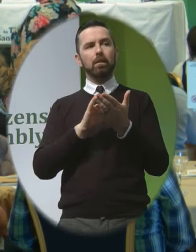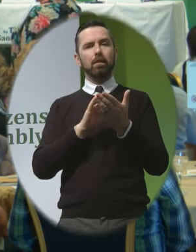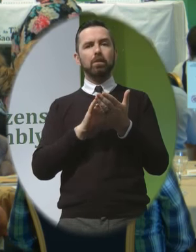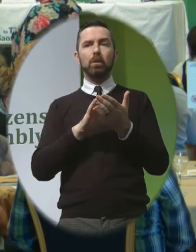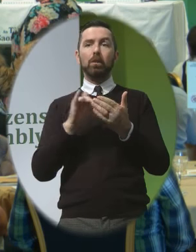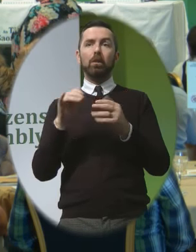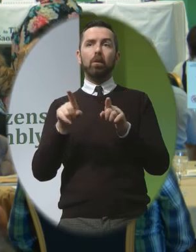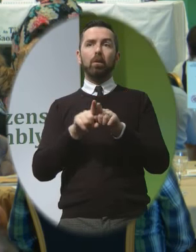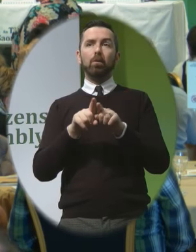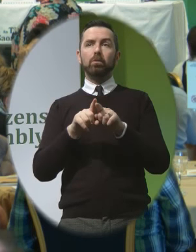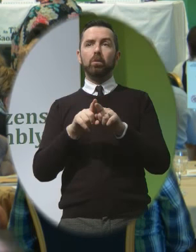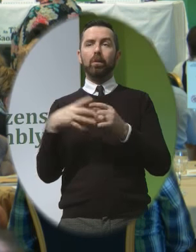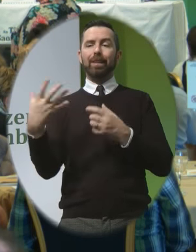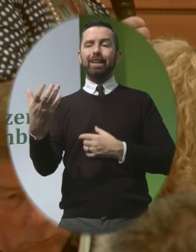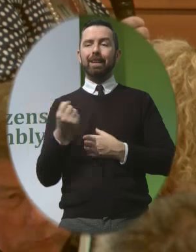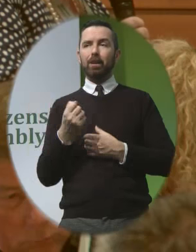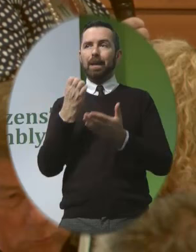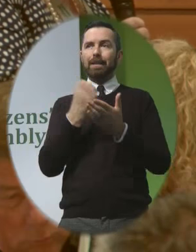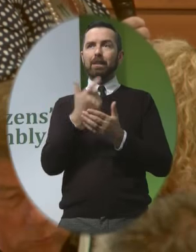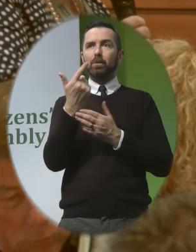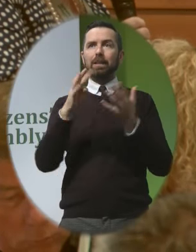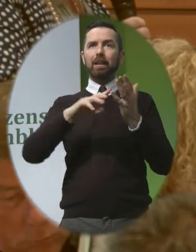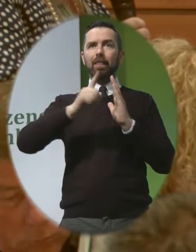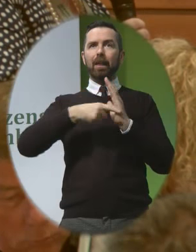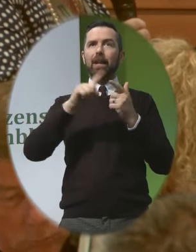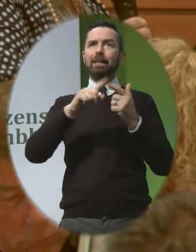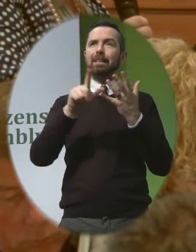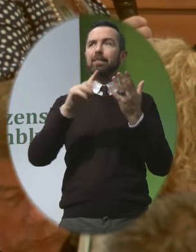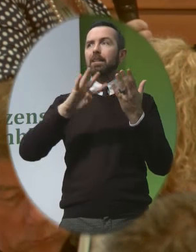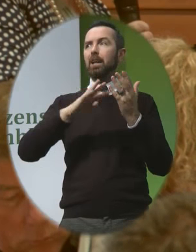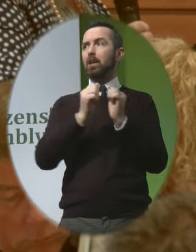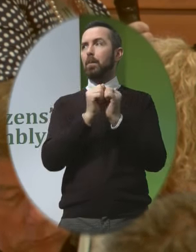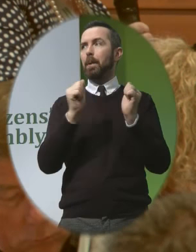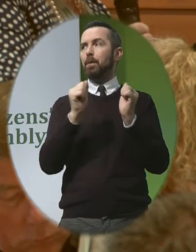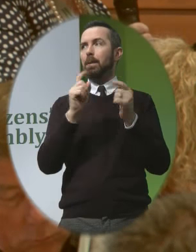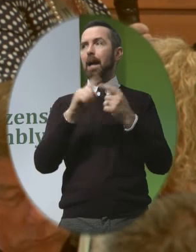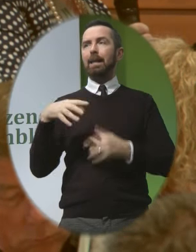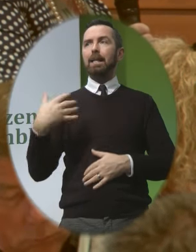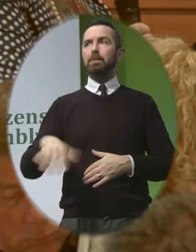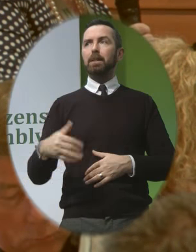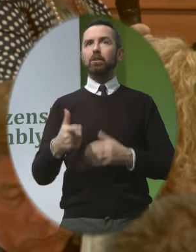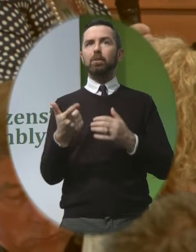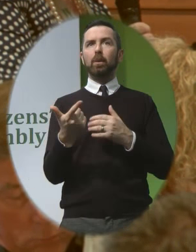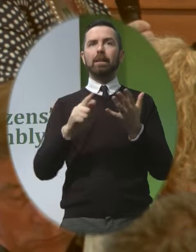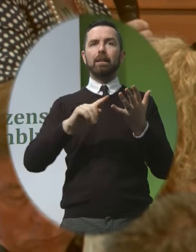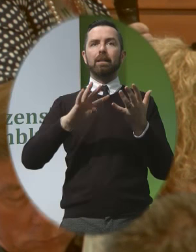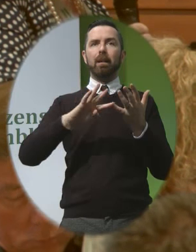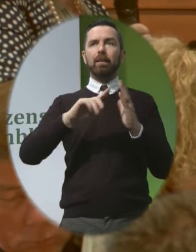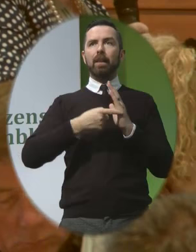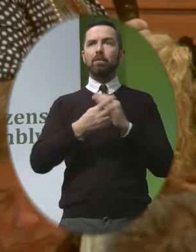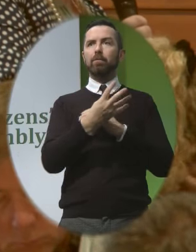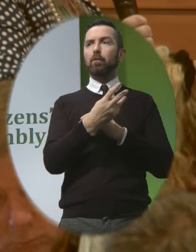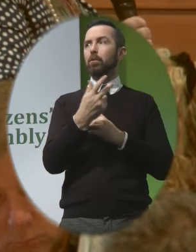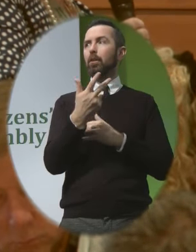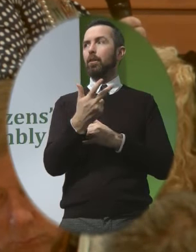worth noting That the income exactly was £29,079 Whereas expenditure was £29,438